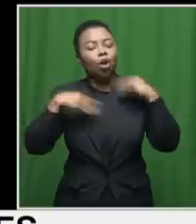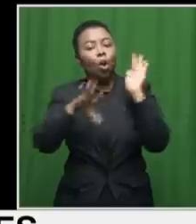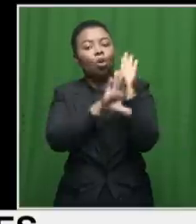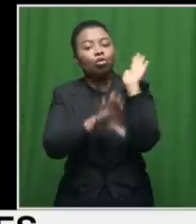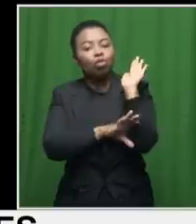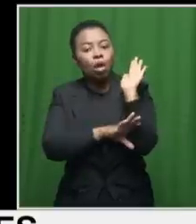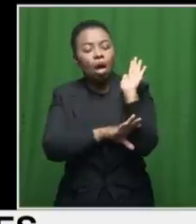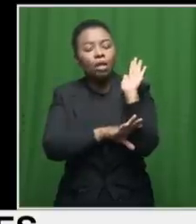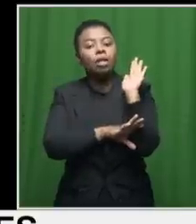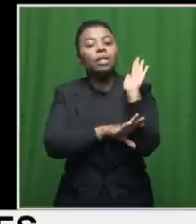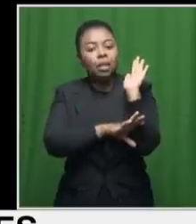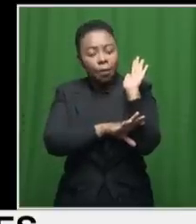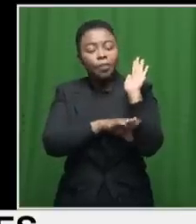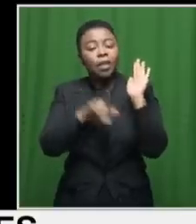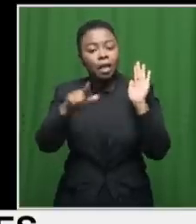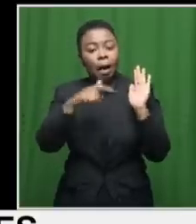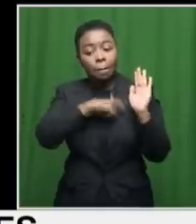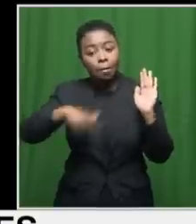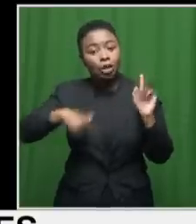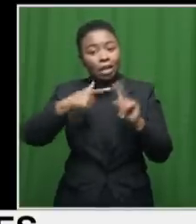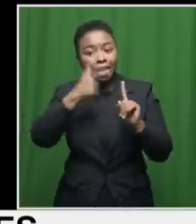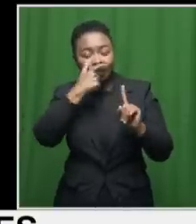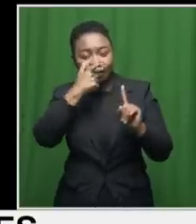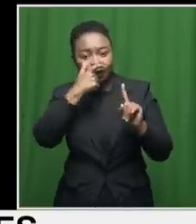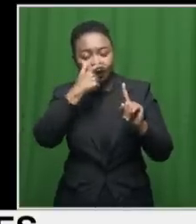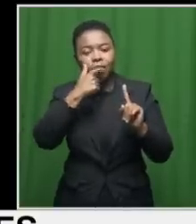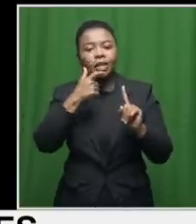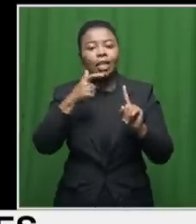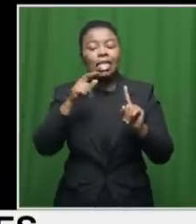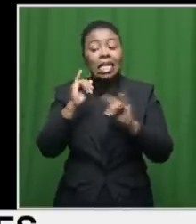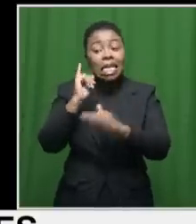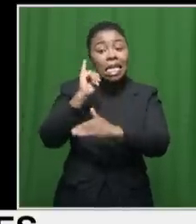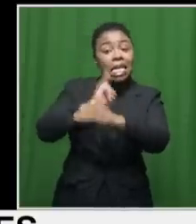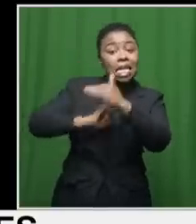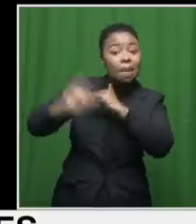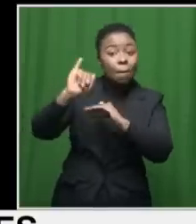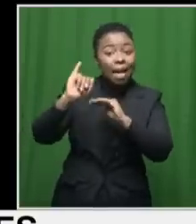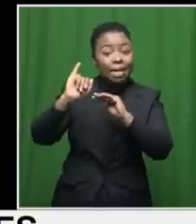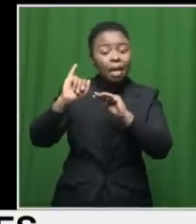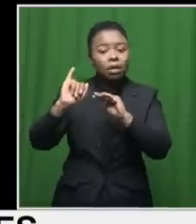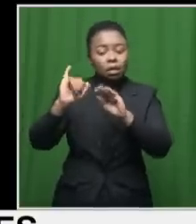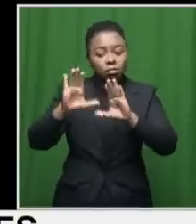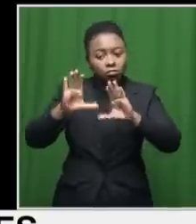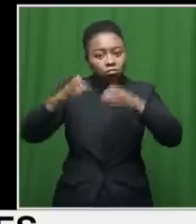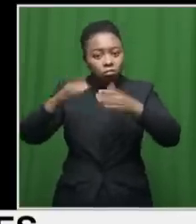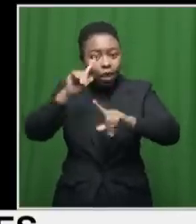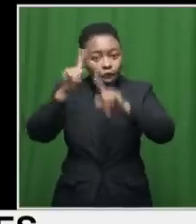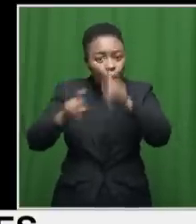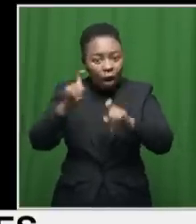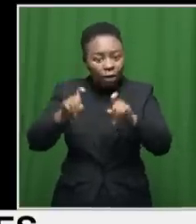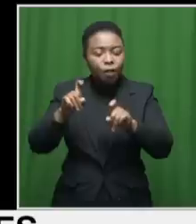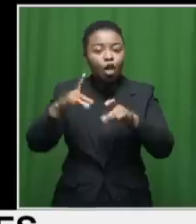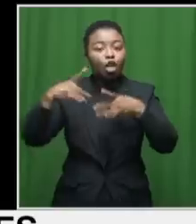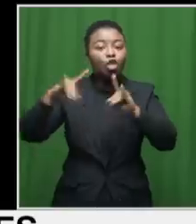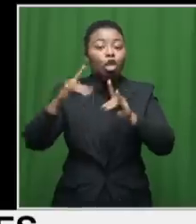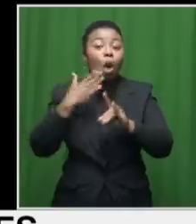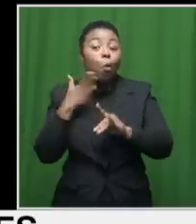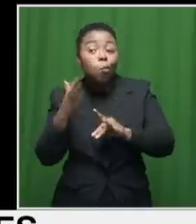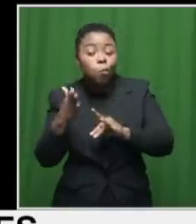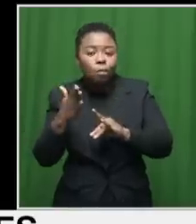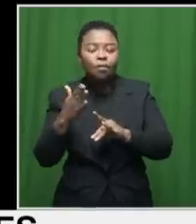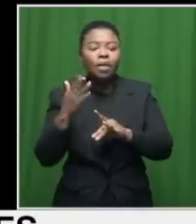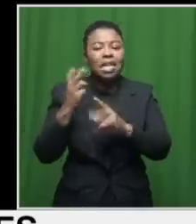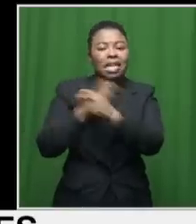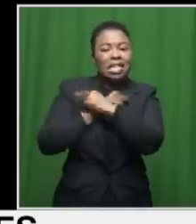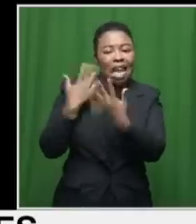Ramaphosa to appoint an independent inquiry to be chaired by a retired judge to look into